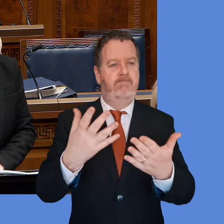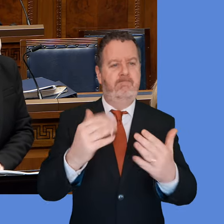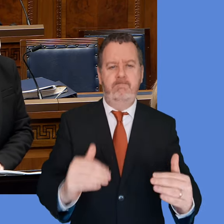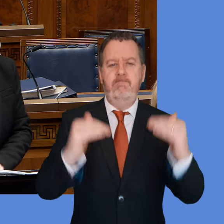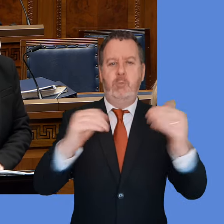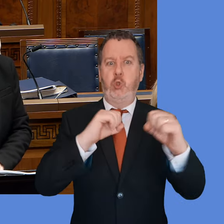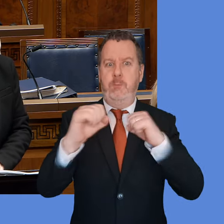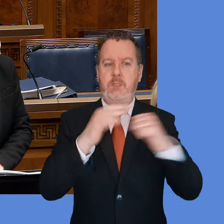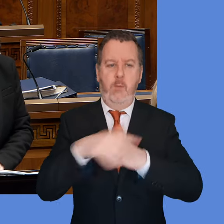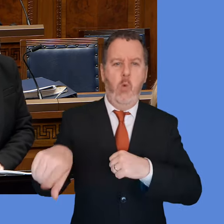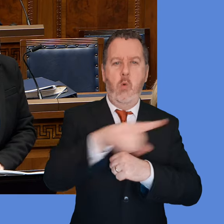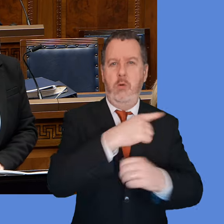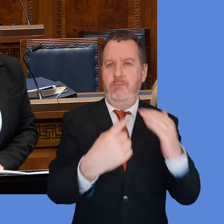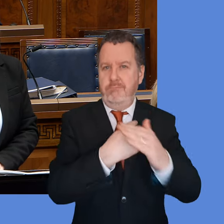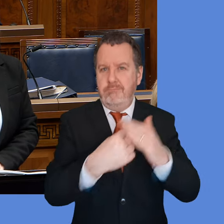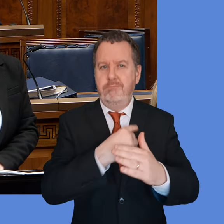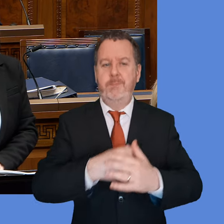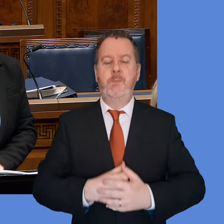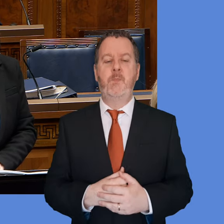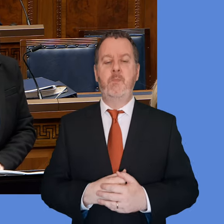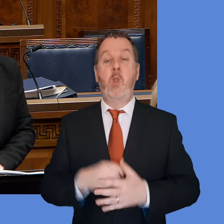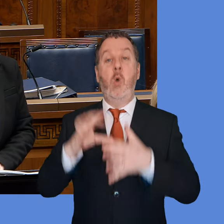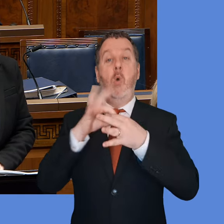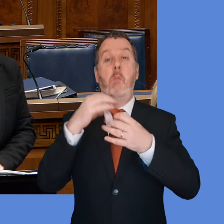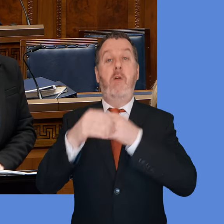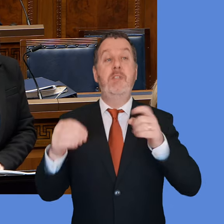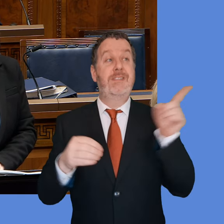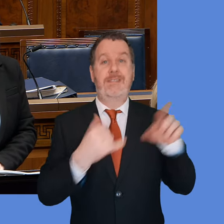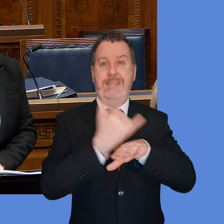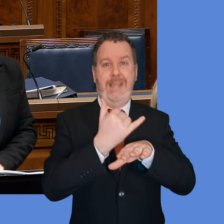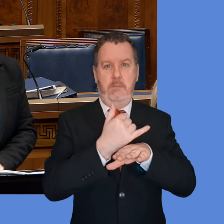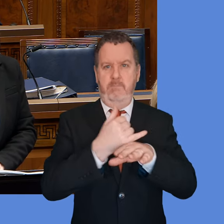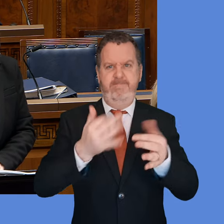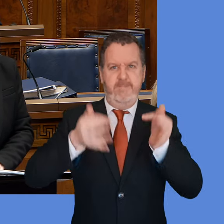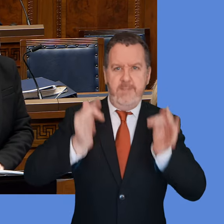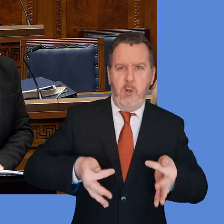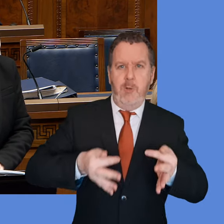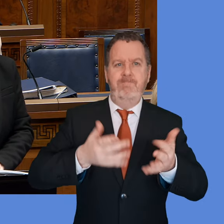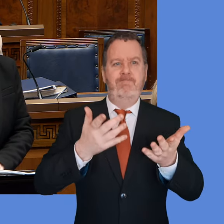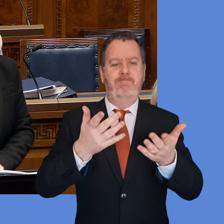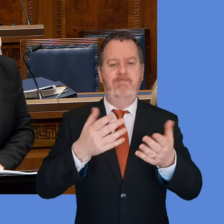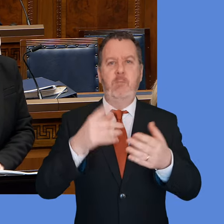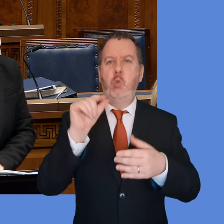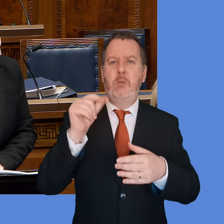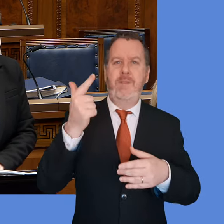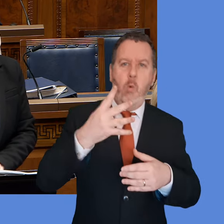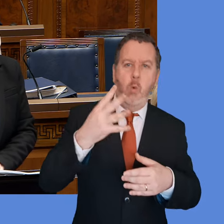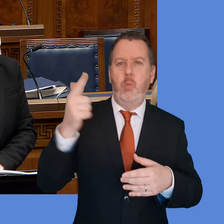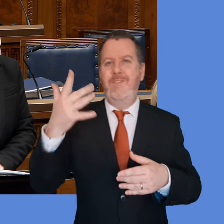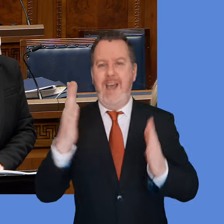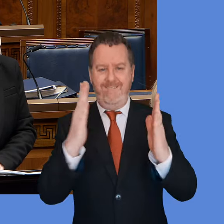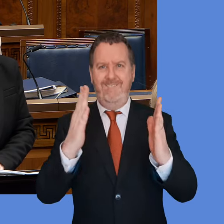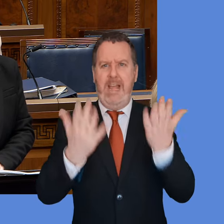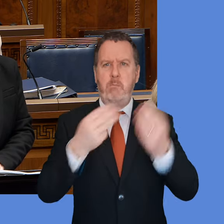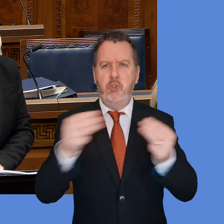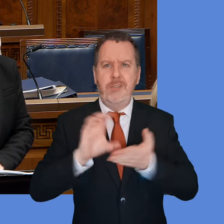support the ongoing development of asylum infrastructure and improve services available locally. Home Office has yet to confirm full dispersal